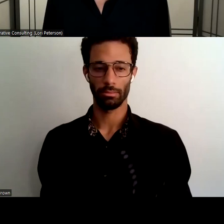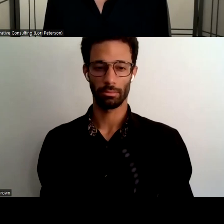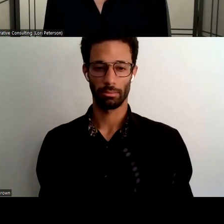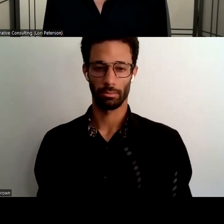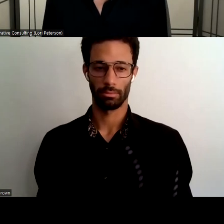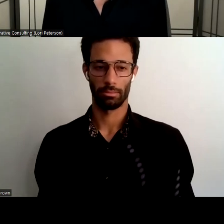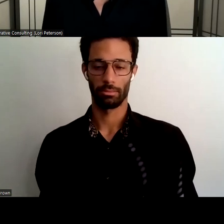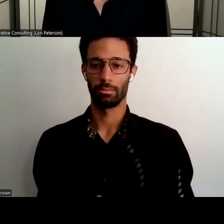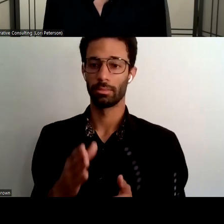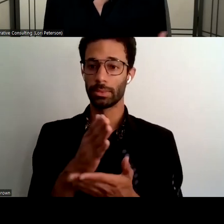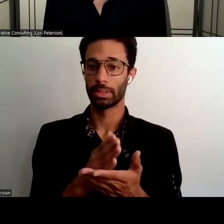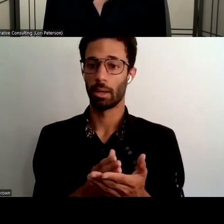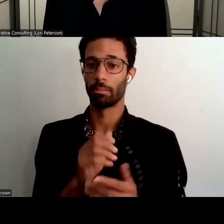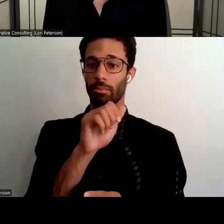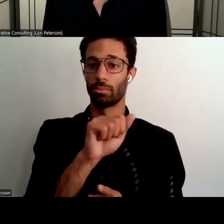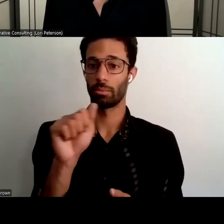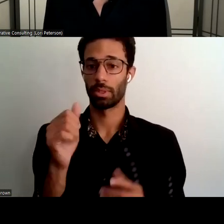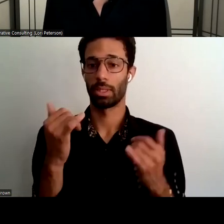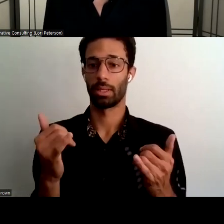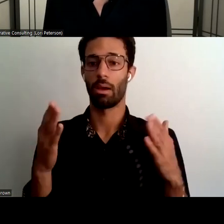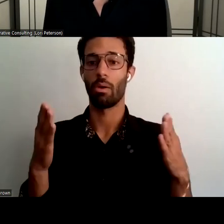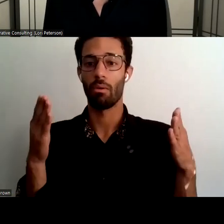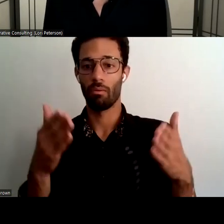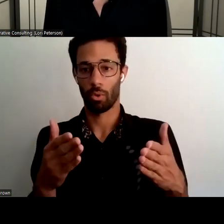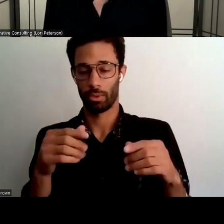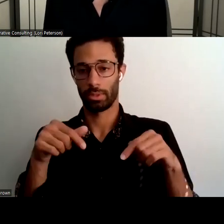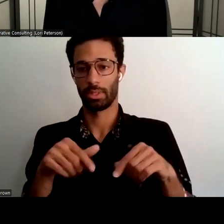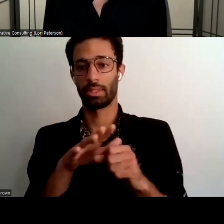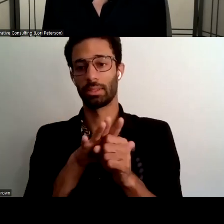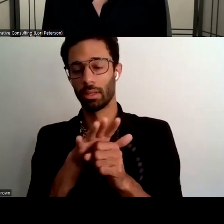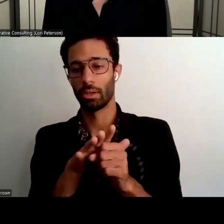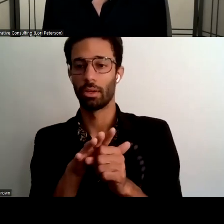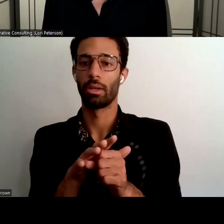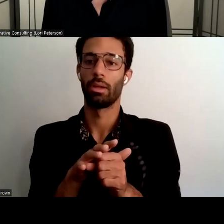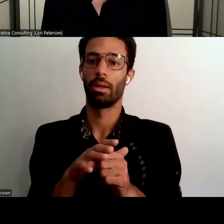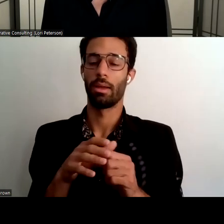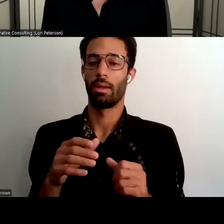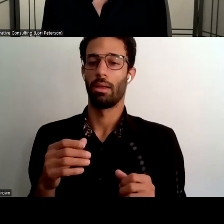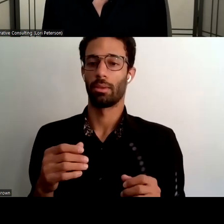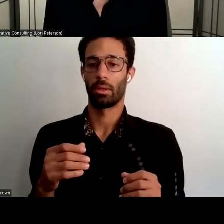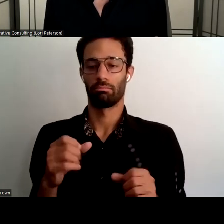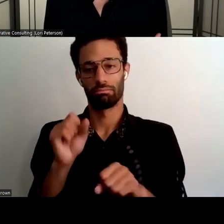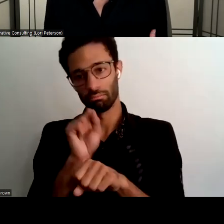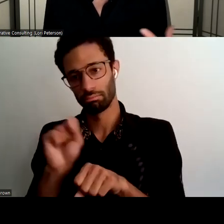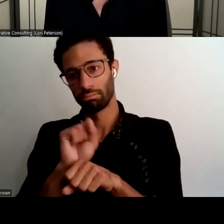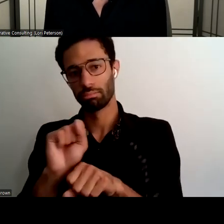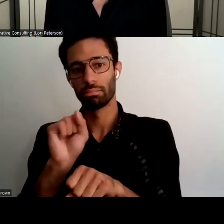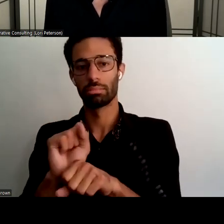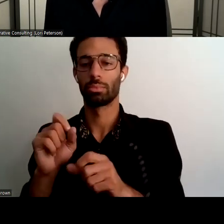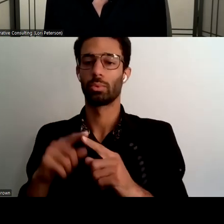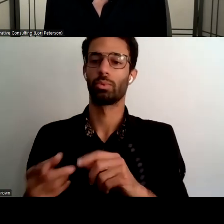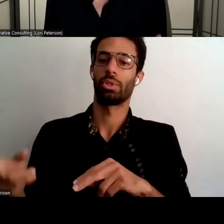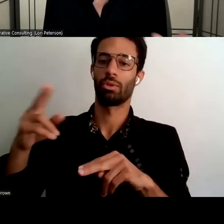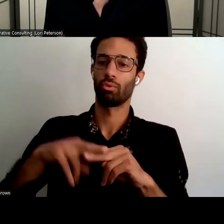talked to are already um focusing in in this area they're putting um efforts in place to increase